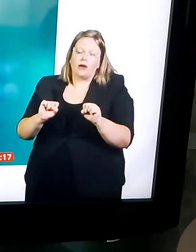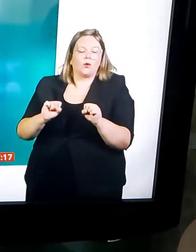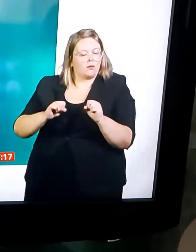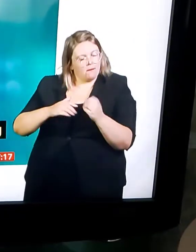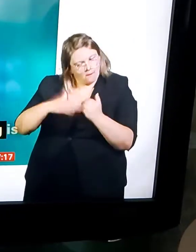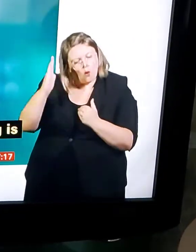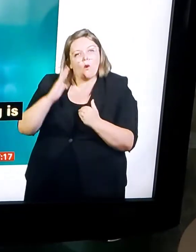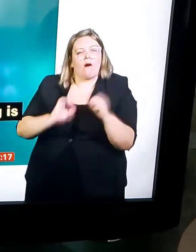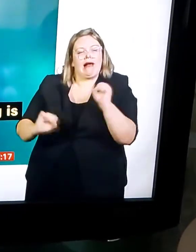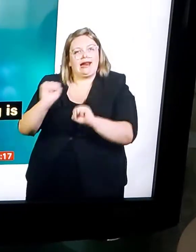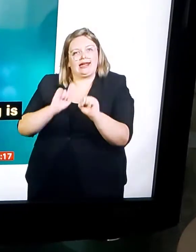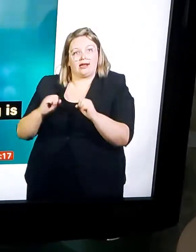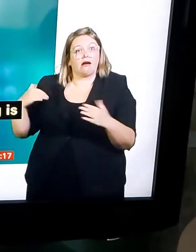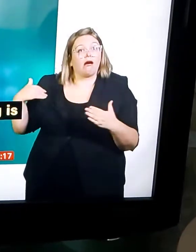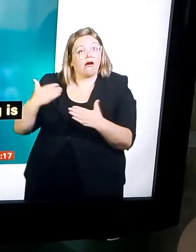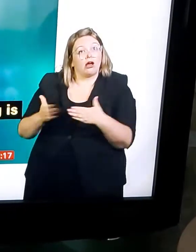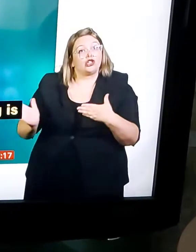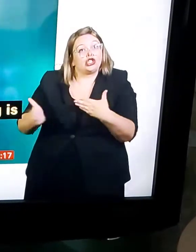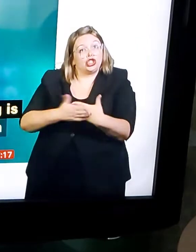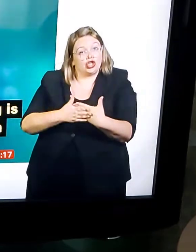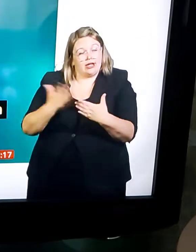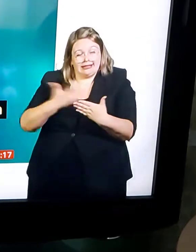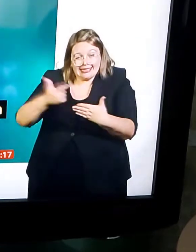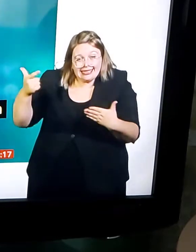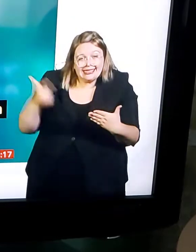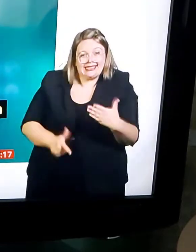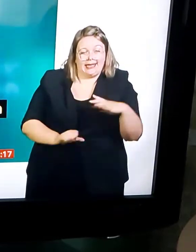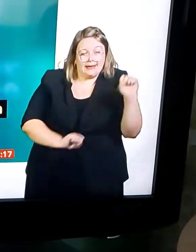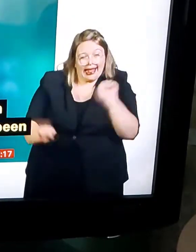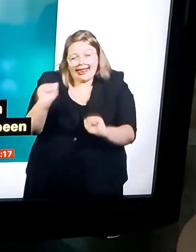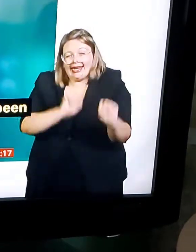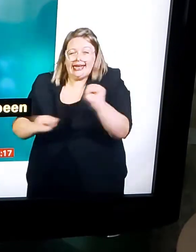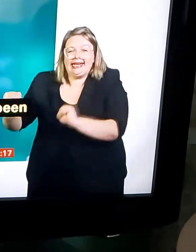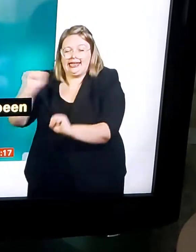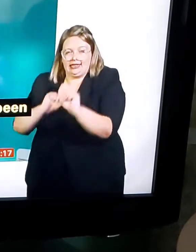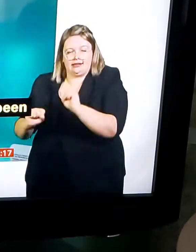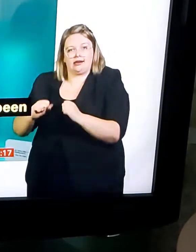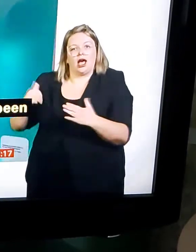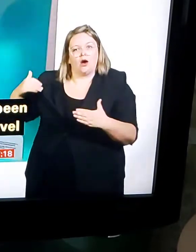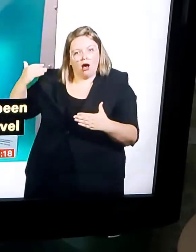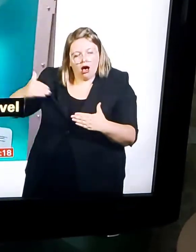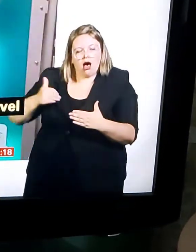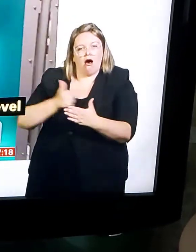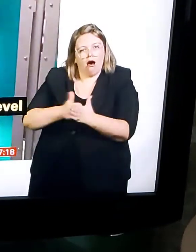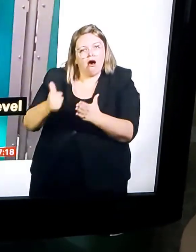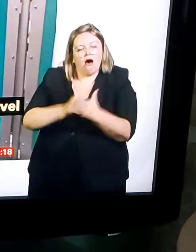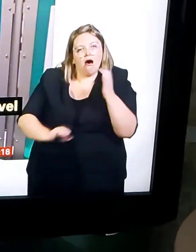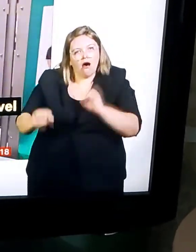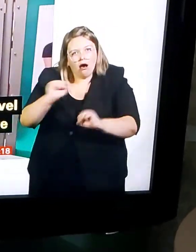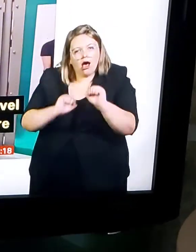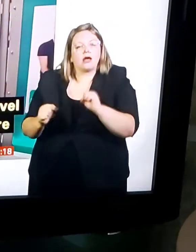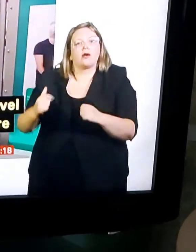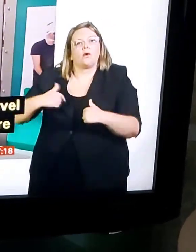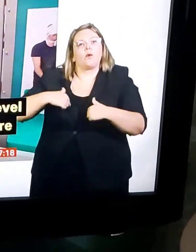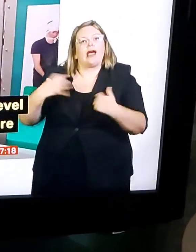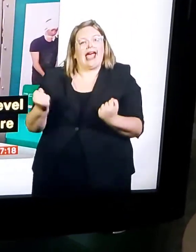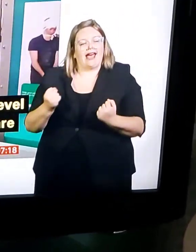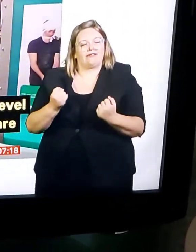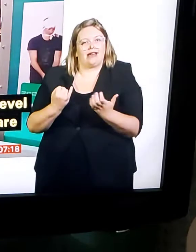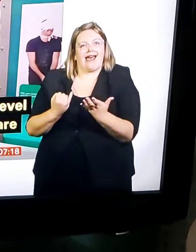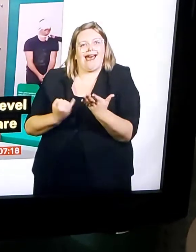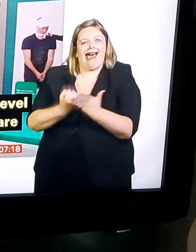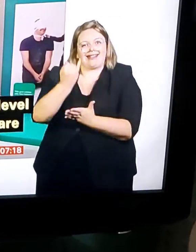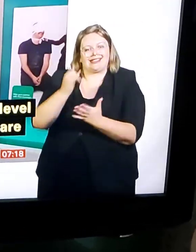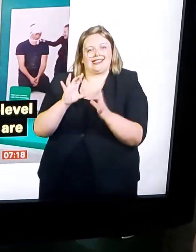for people to still have fun travelling whilst remaining safe. According to the manufacturers, the Coco Cafe module is a mini